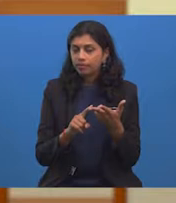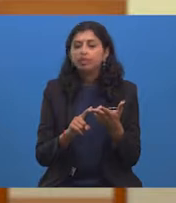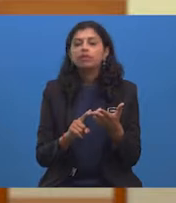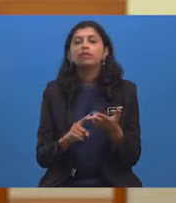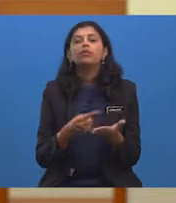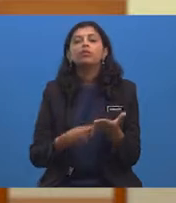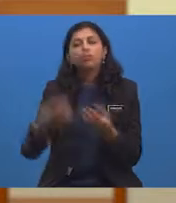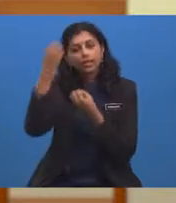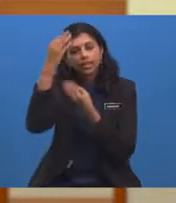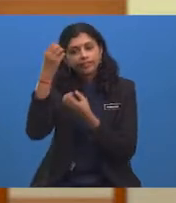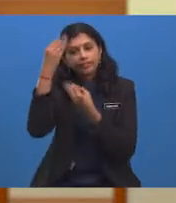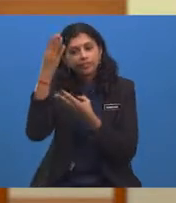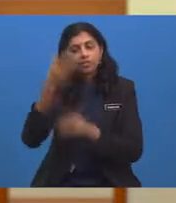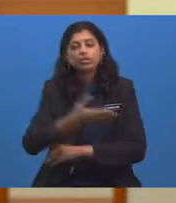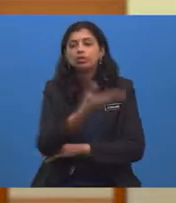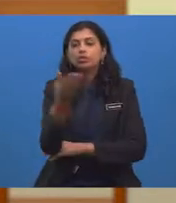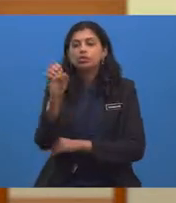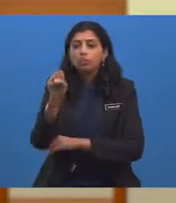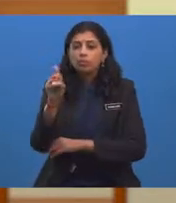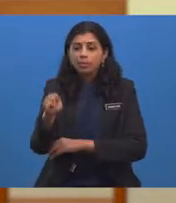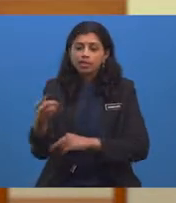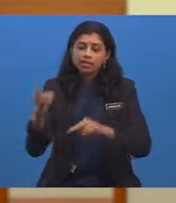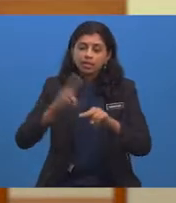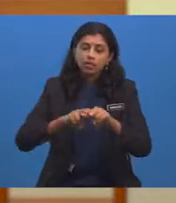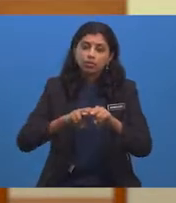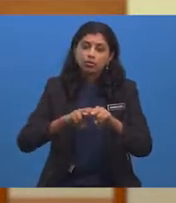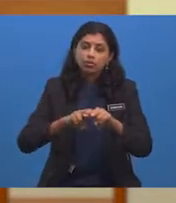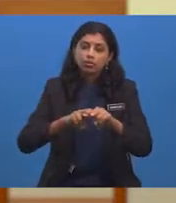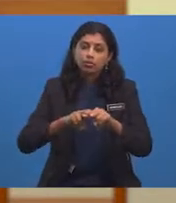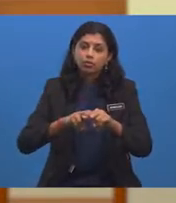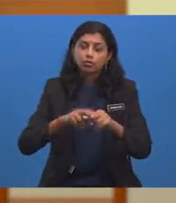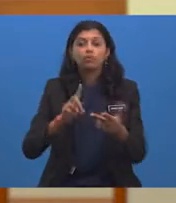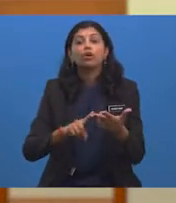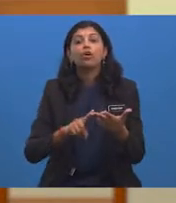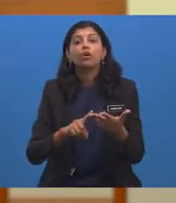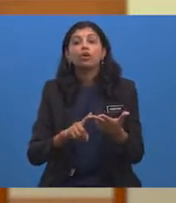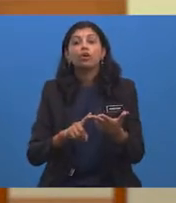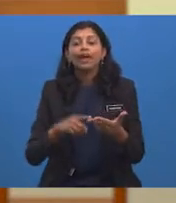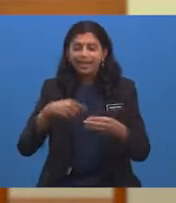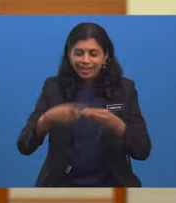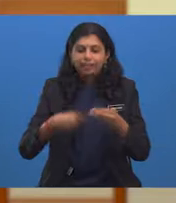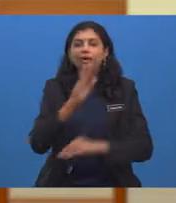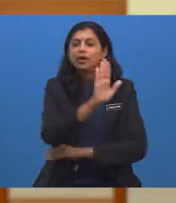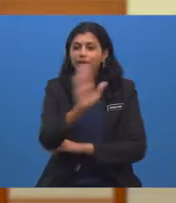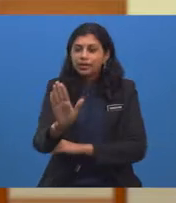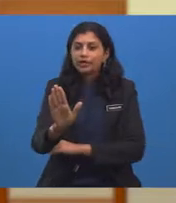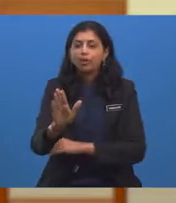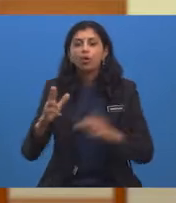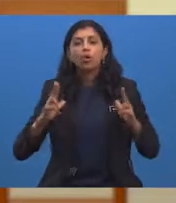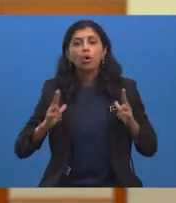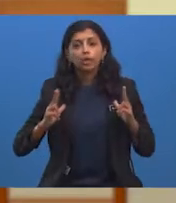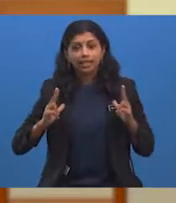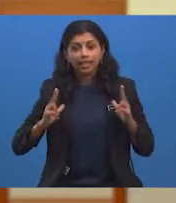information should you include? Information about your holiday And